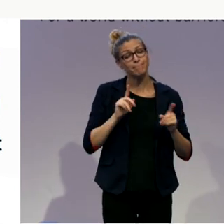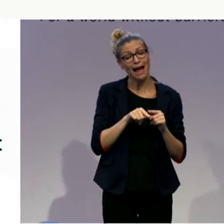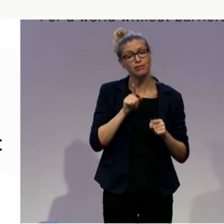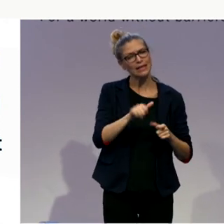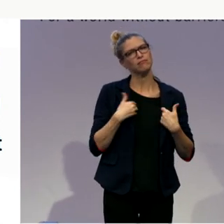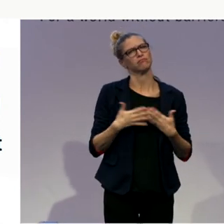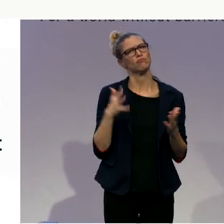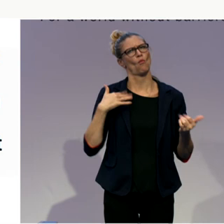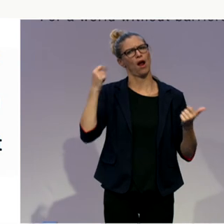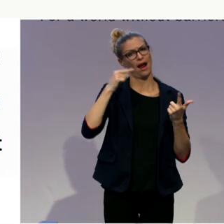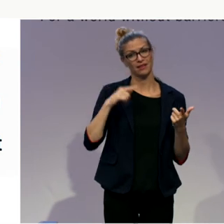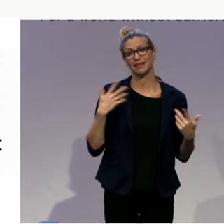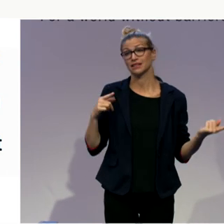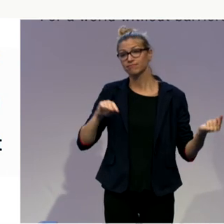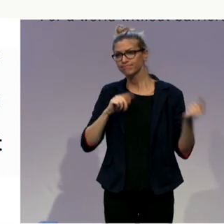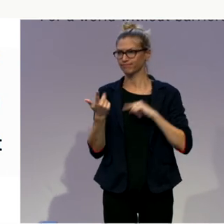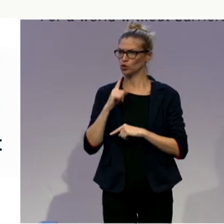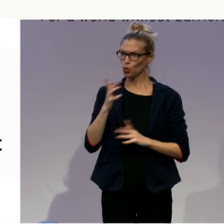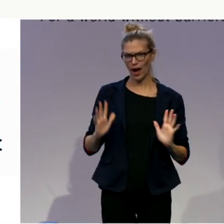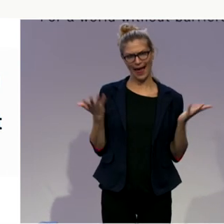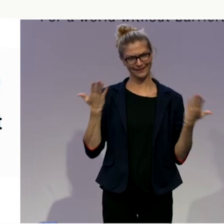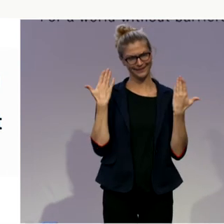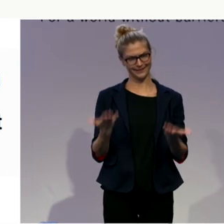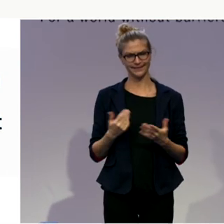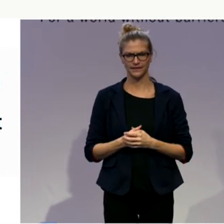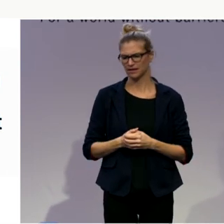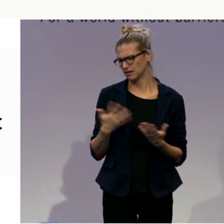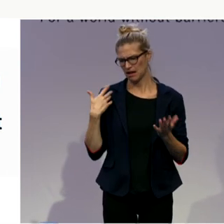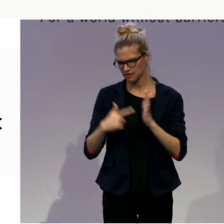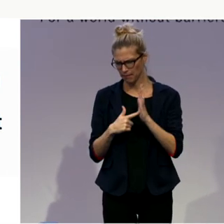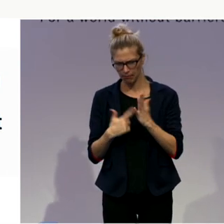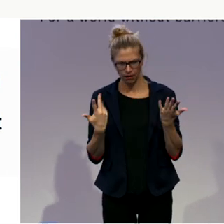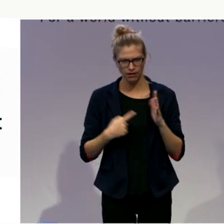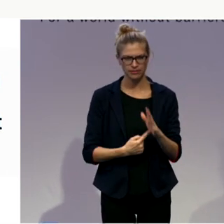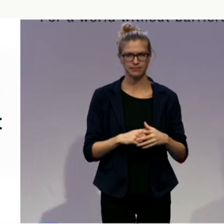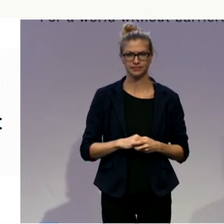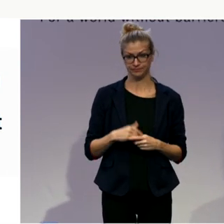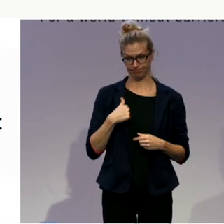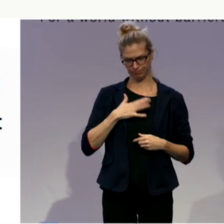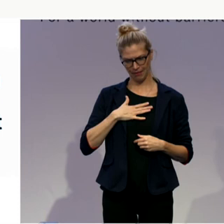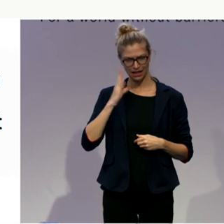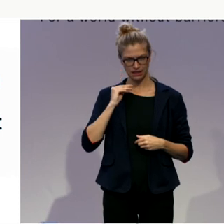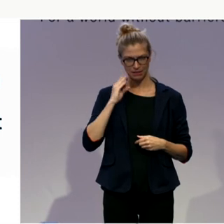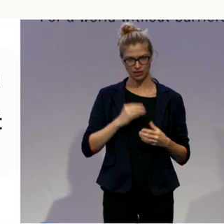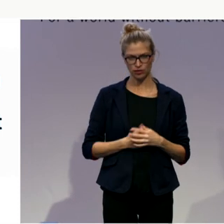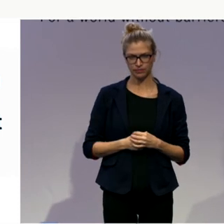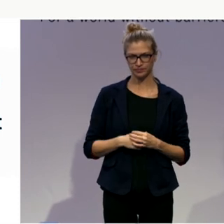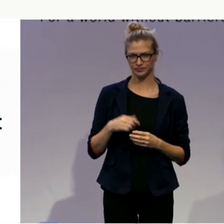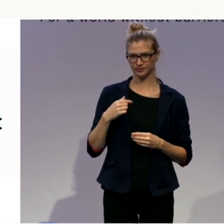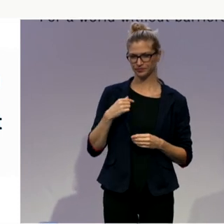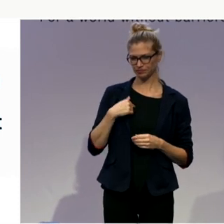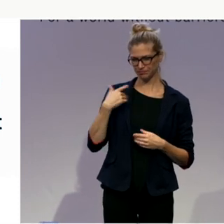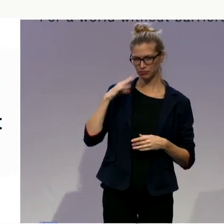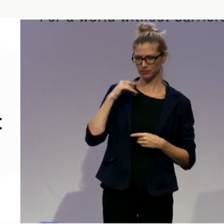And let me give you an example, a very practical example from my own experience with persons now with learning disabilities when they are